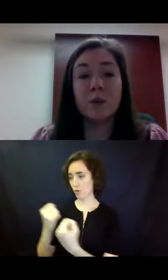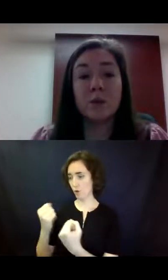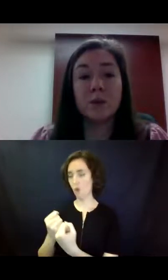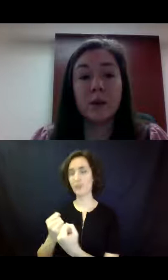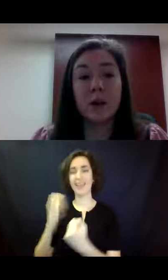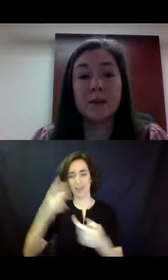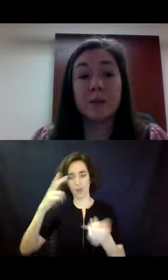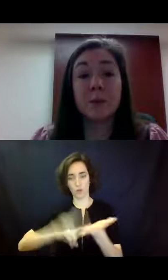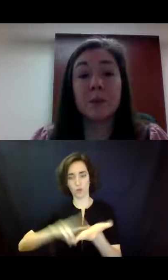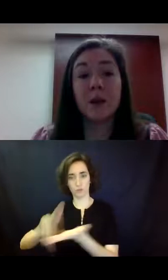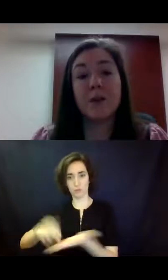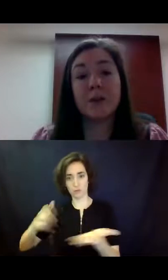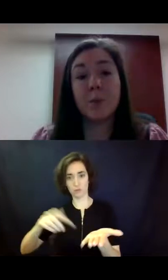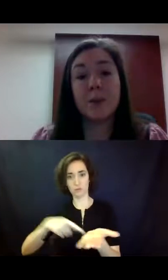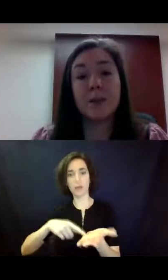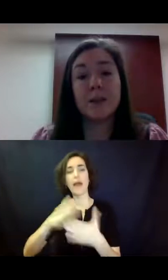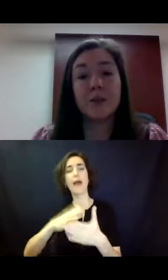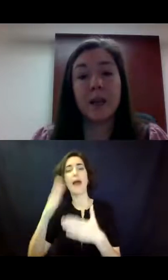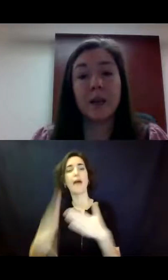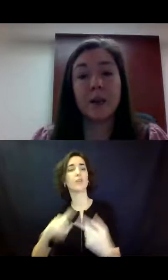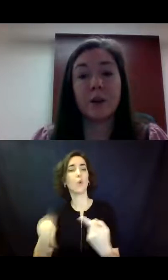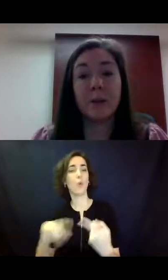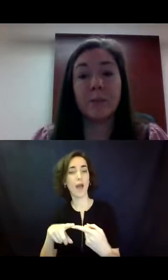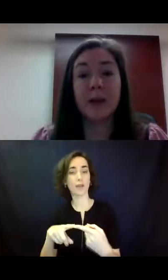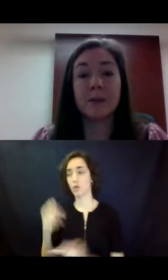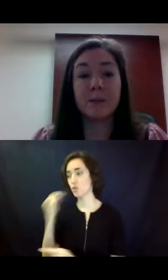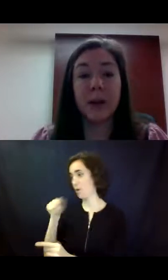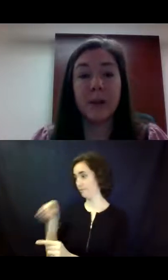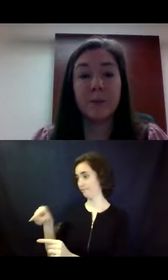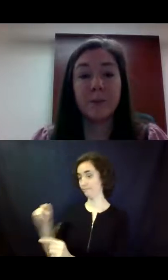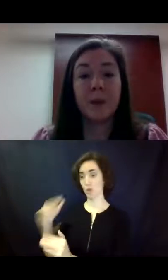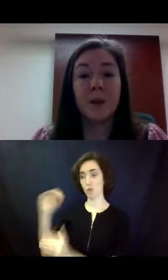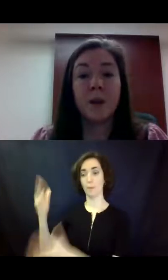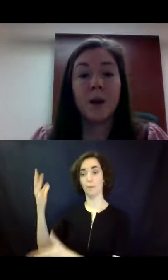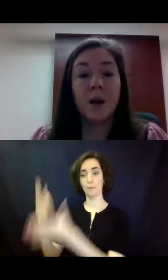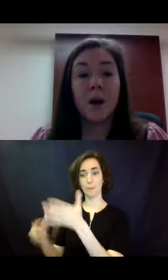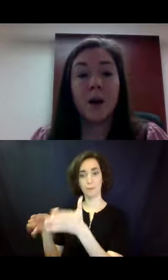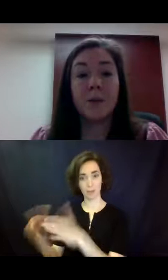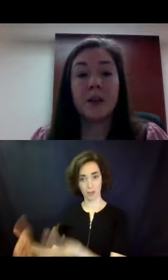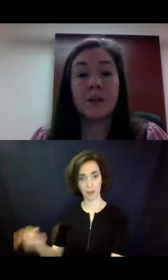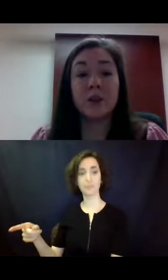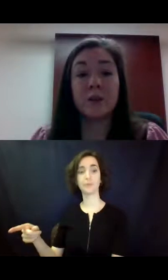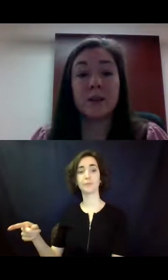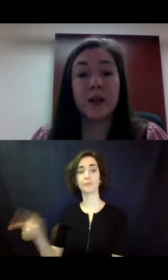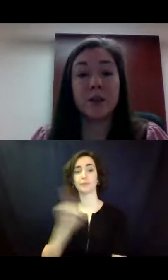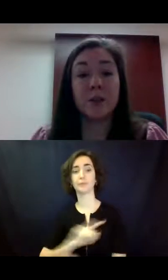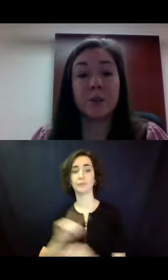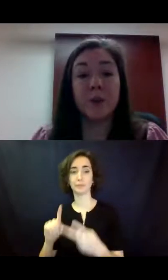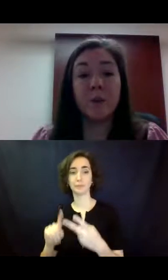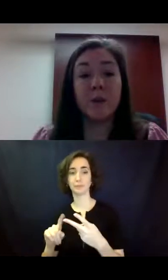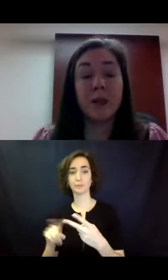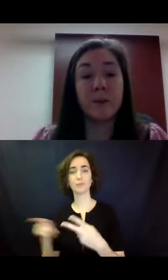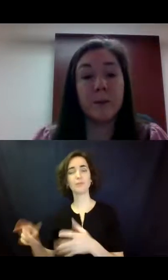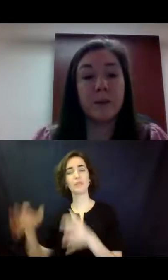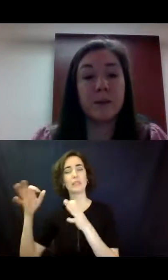adult, uh, subject of the supported decision-making agreement passes away. Um, the adult decides to